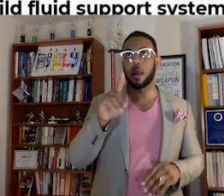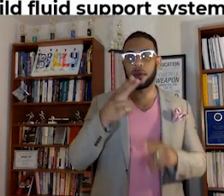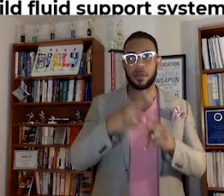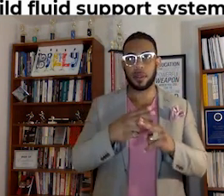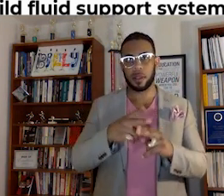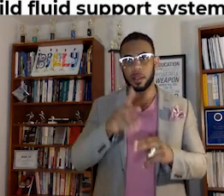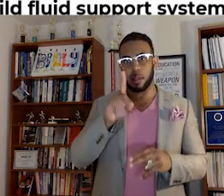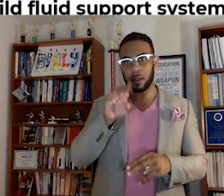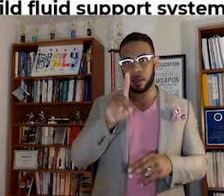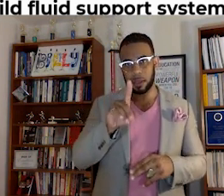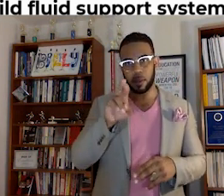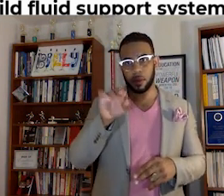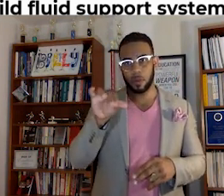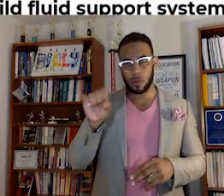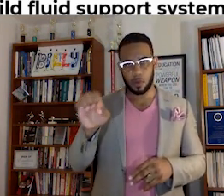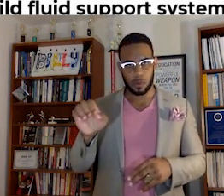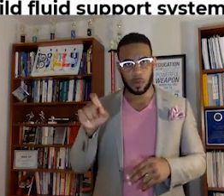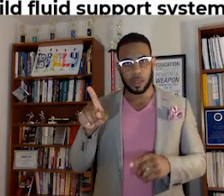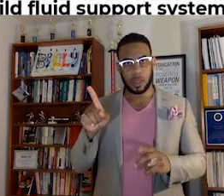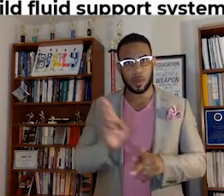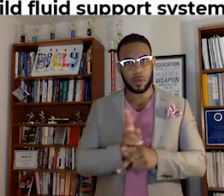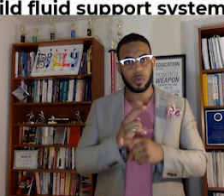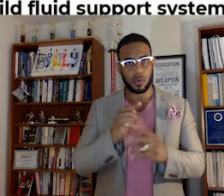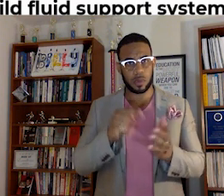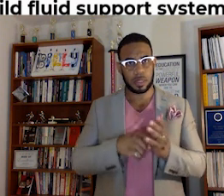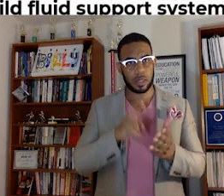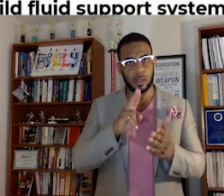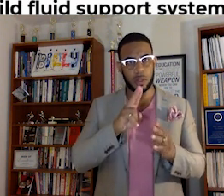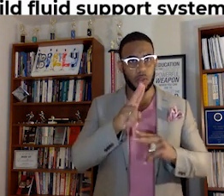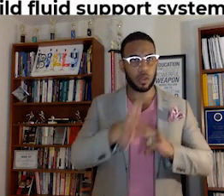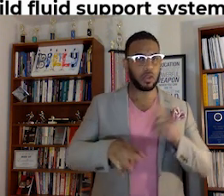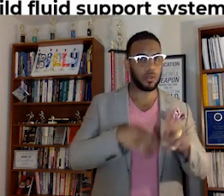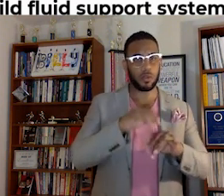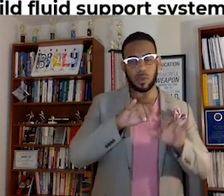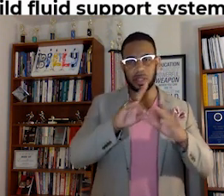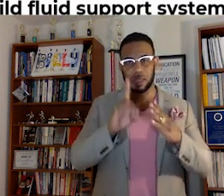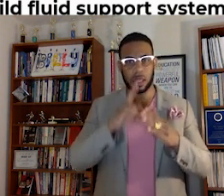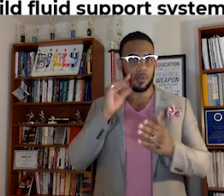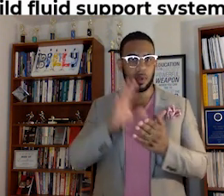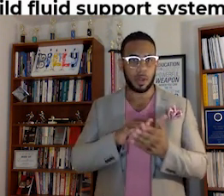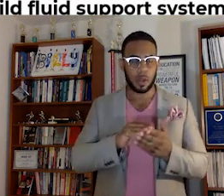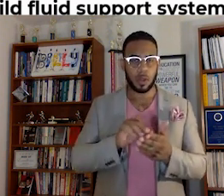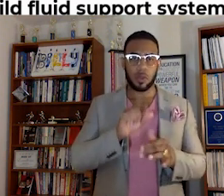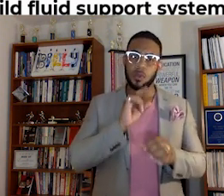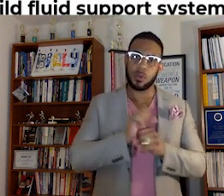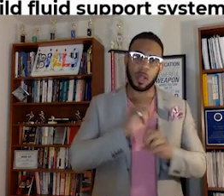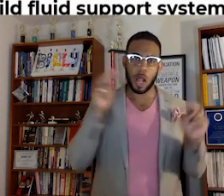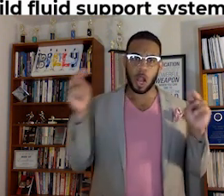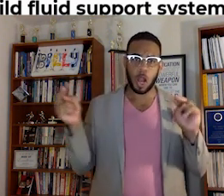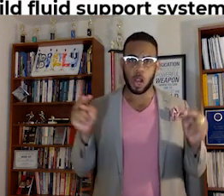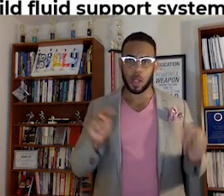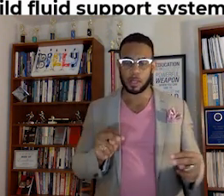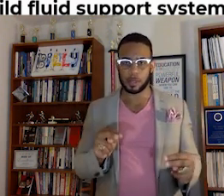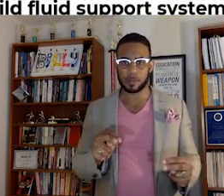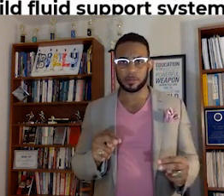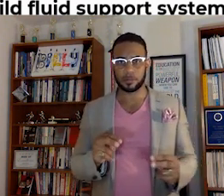his name is David Rose, he produced this universal design for learning, which really looks at,